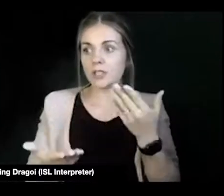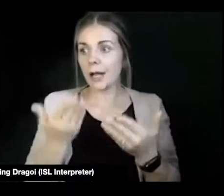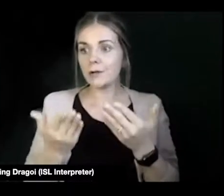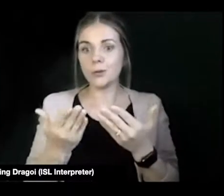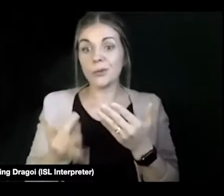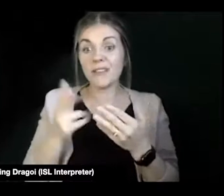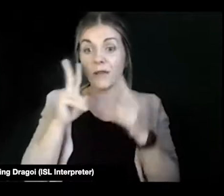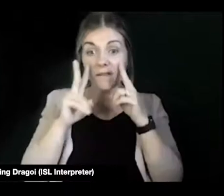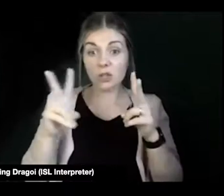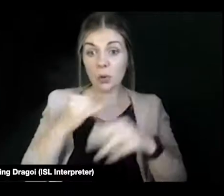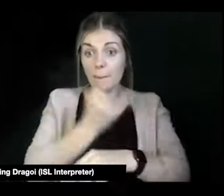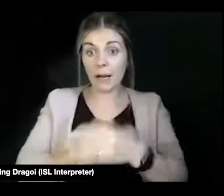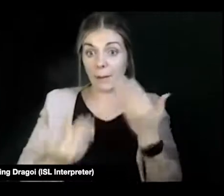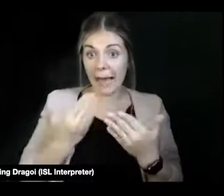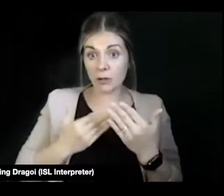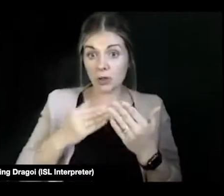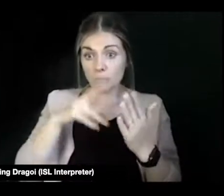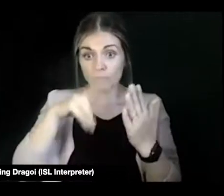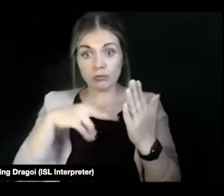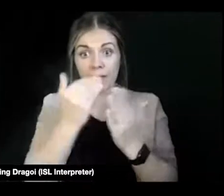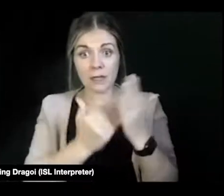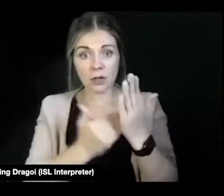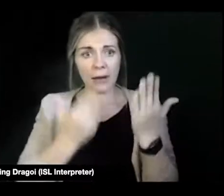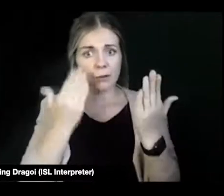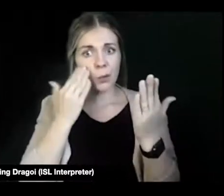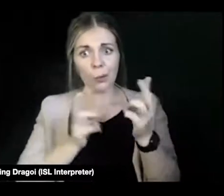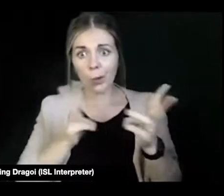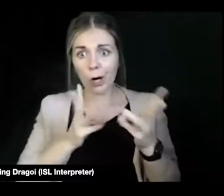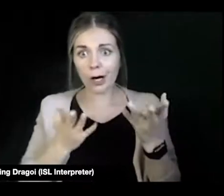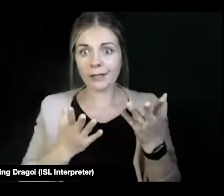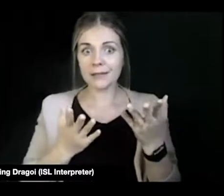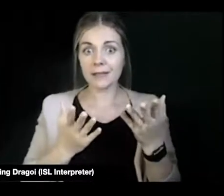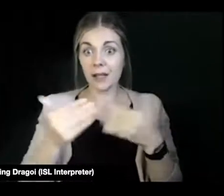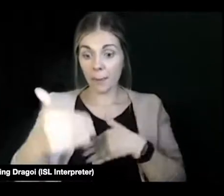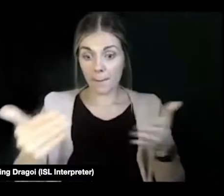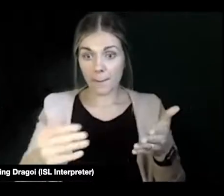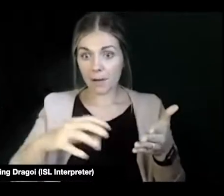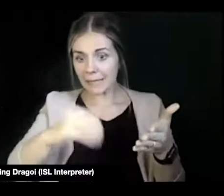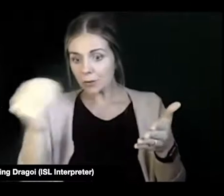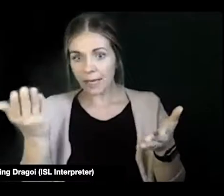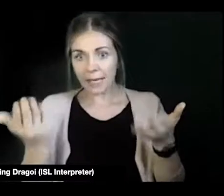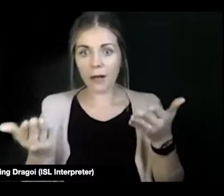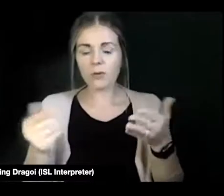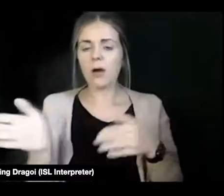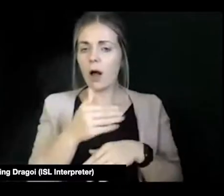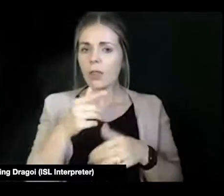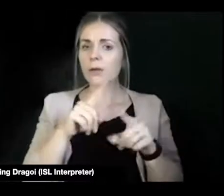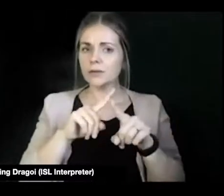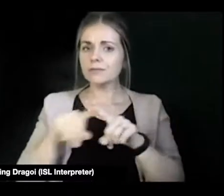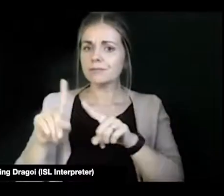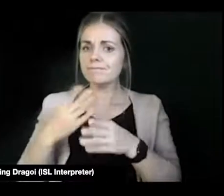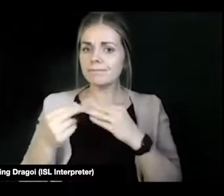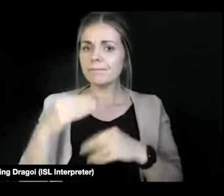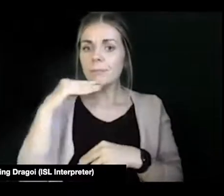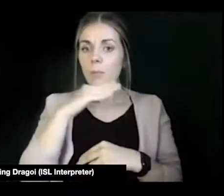the instructions? How do you even know how it works? So all these, you know, how do you get out of the box? All those things are really, really important. And the